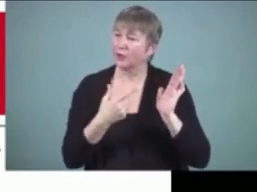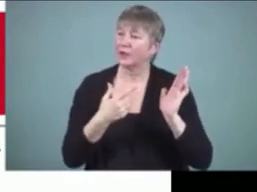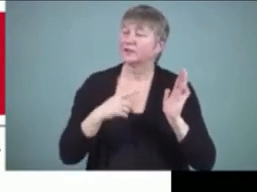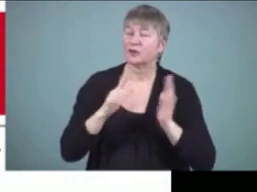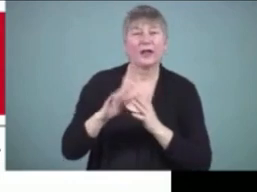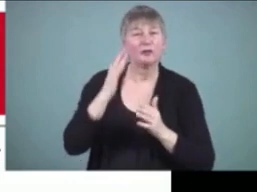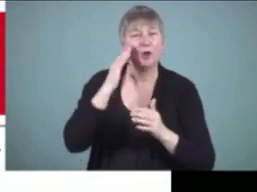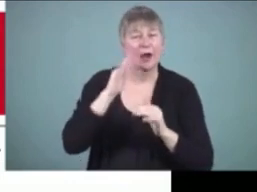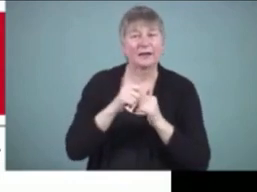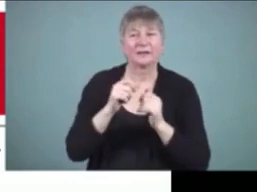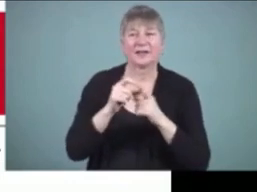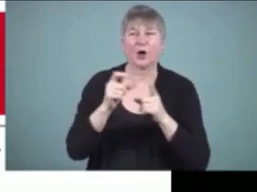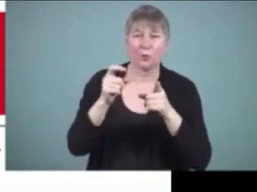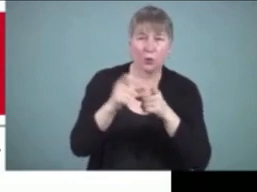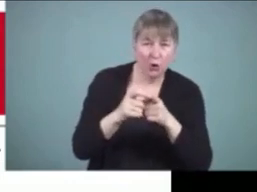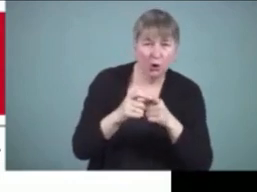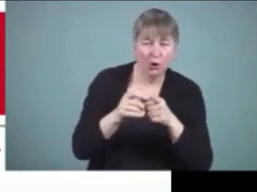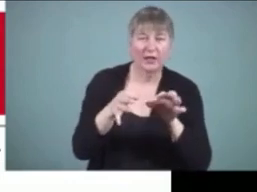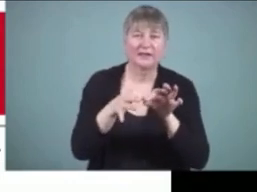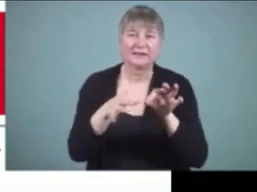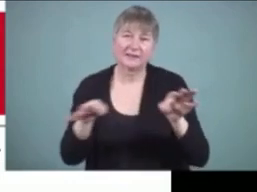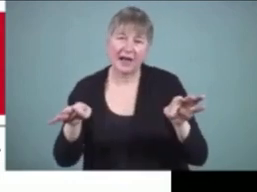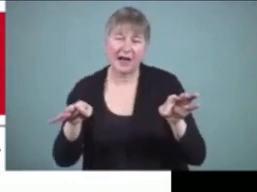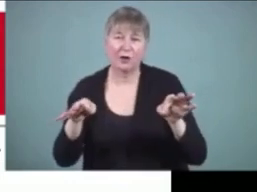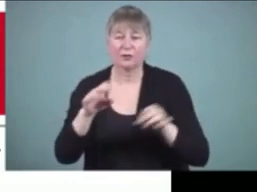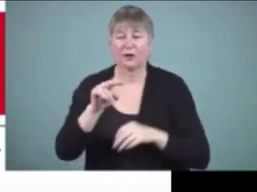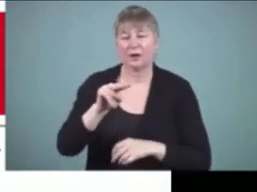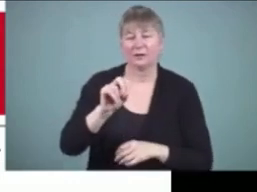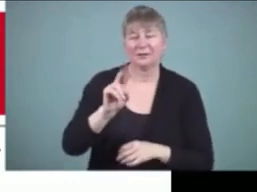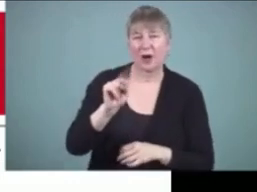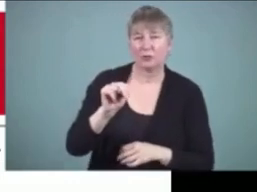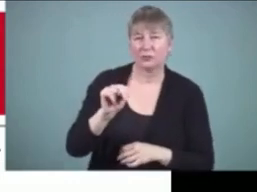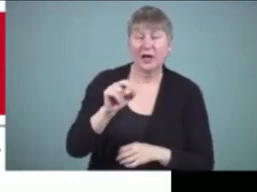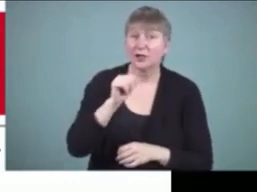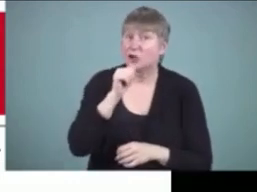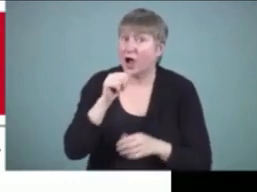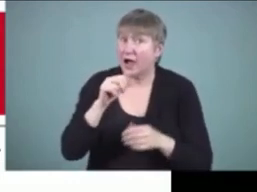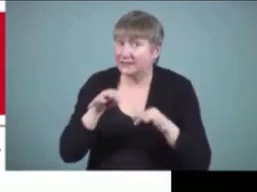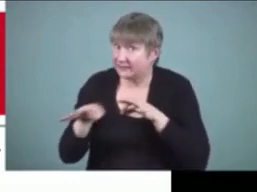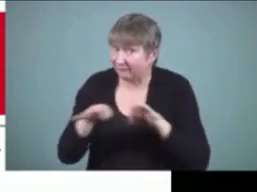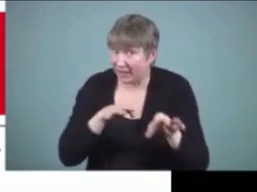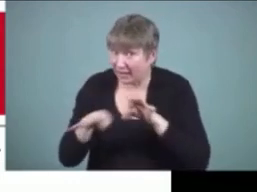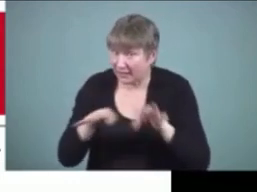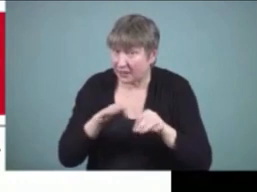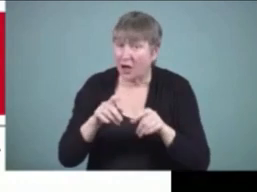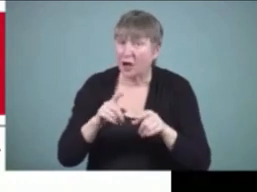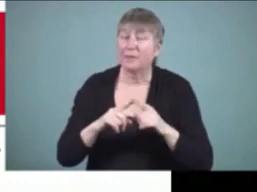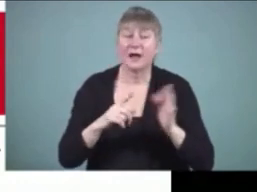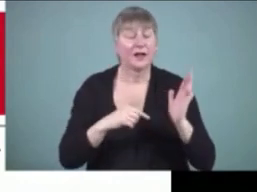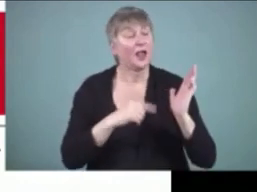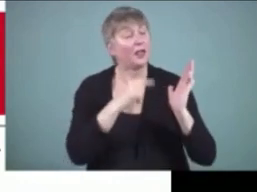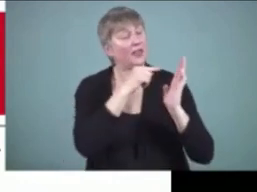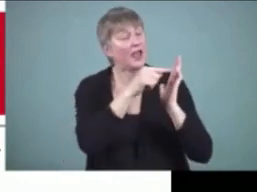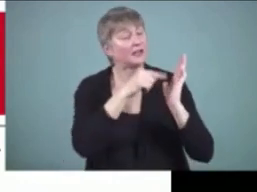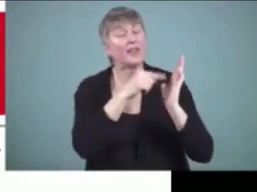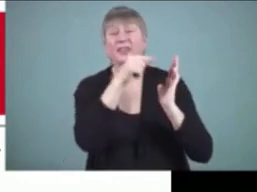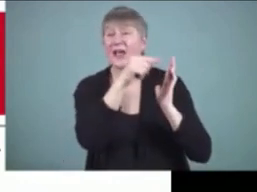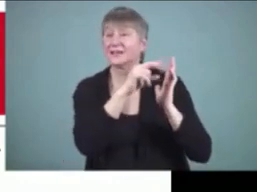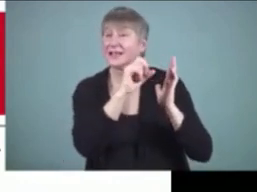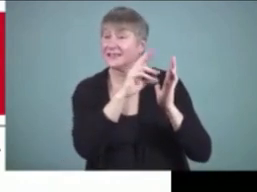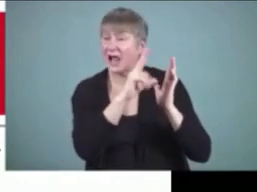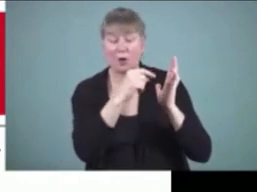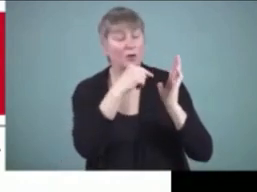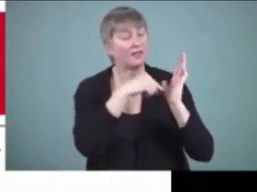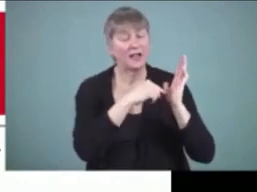sentence and noun and paragraph not defining them but using them while they're engaged in the activity can be